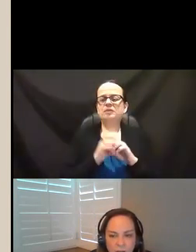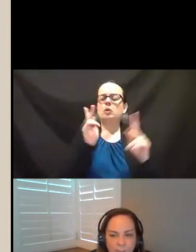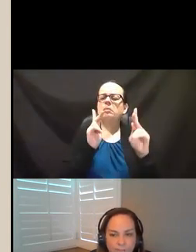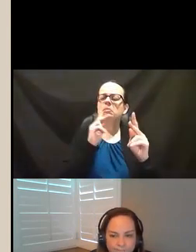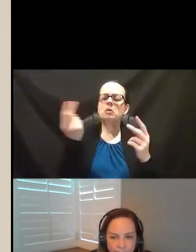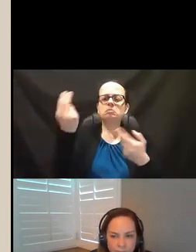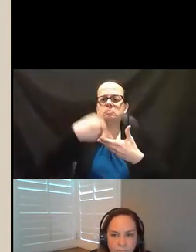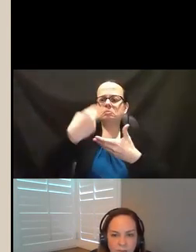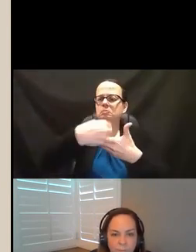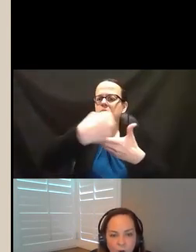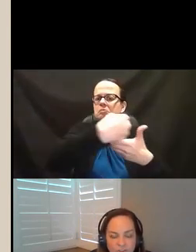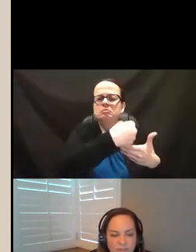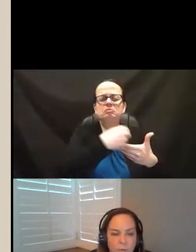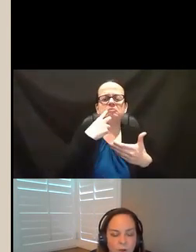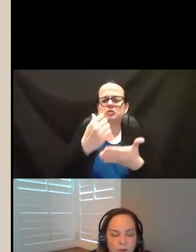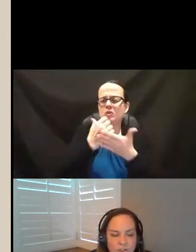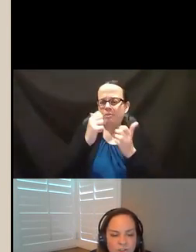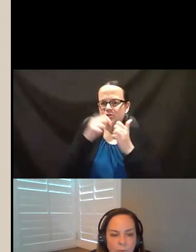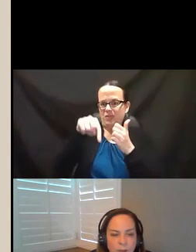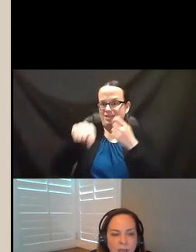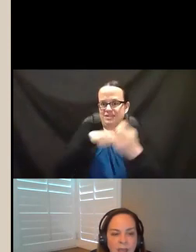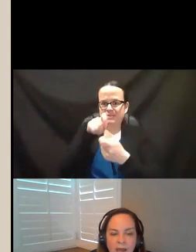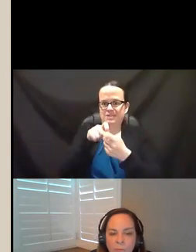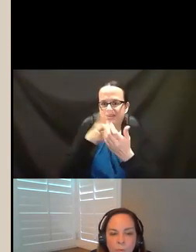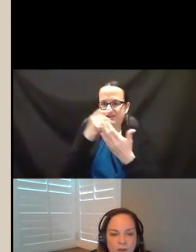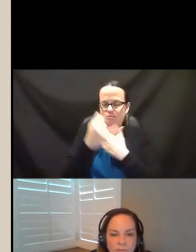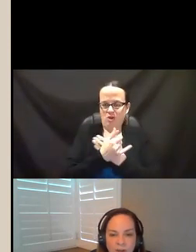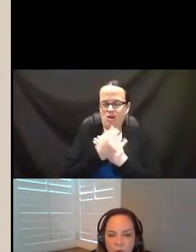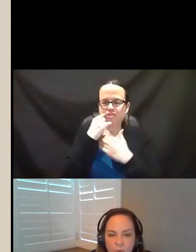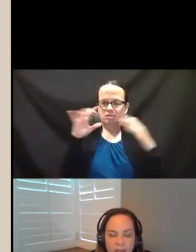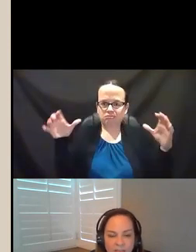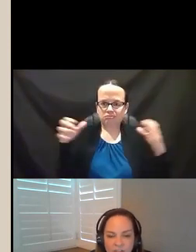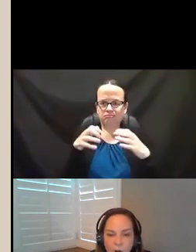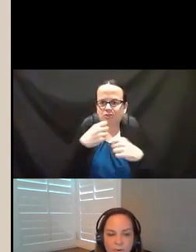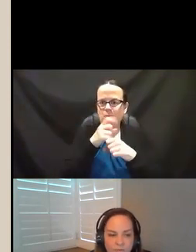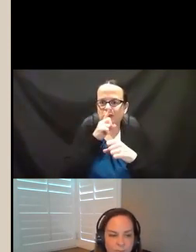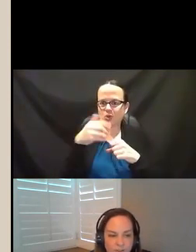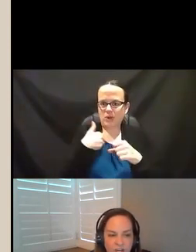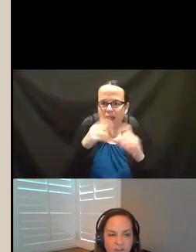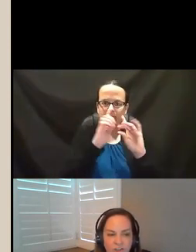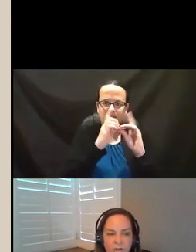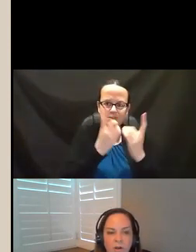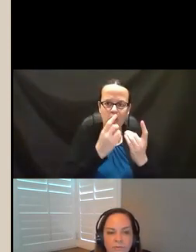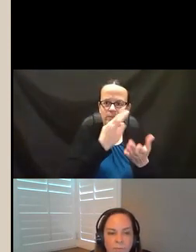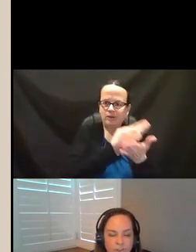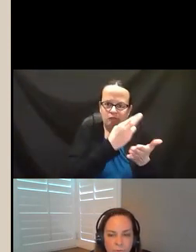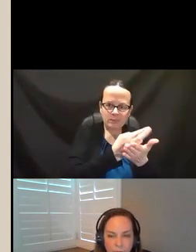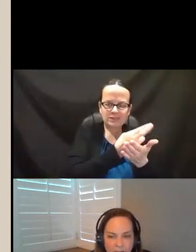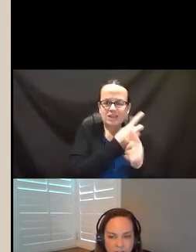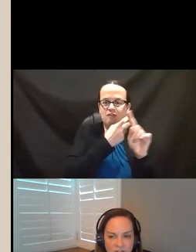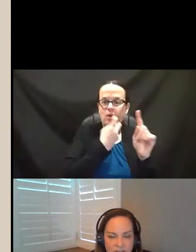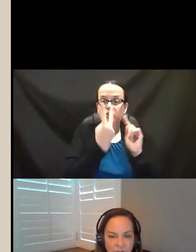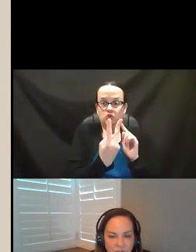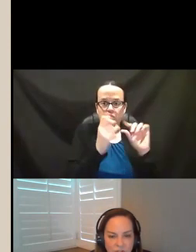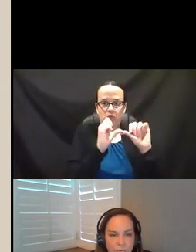project that we wanted to do. We wanted to make sure we had the Department of Rehabilitation from two